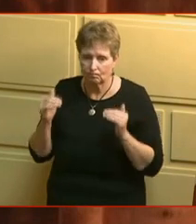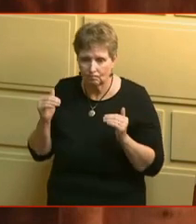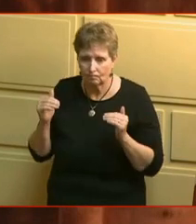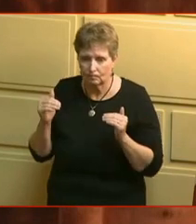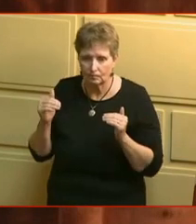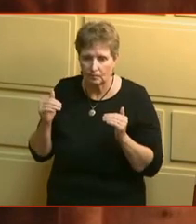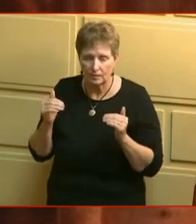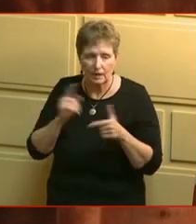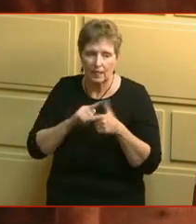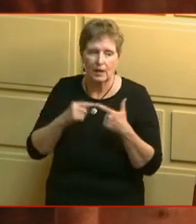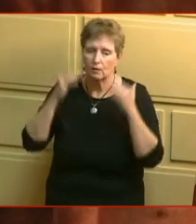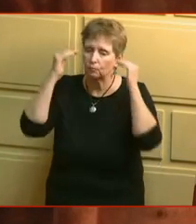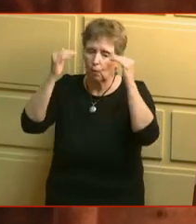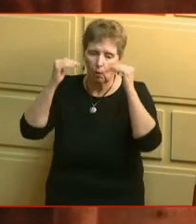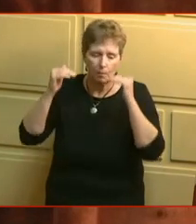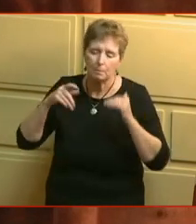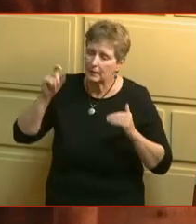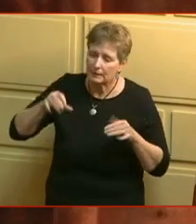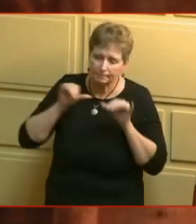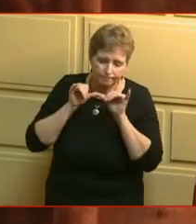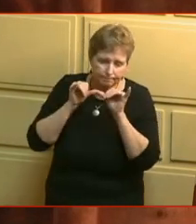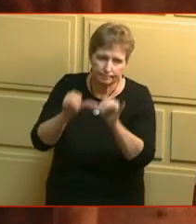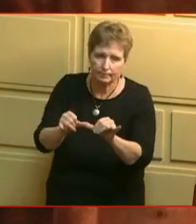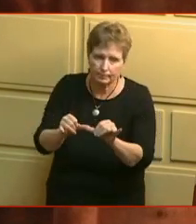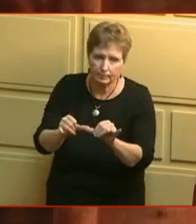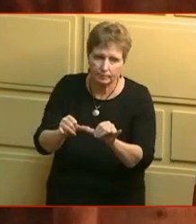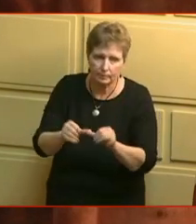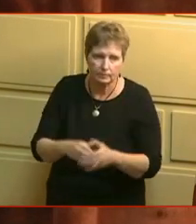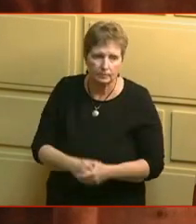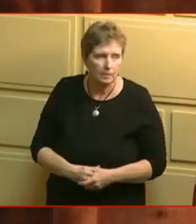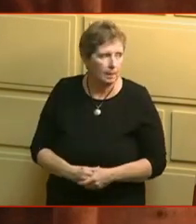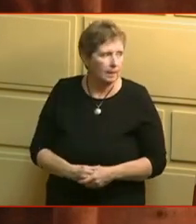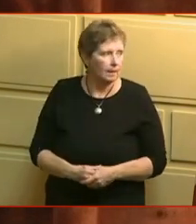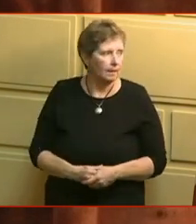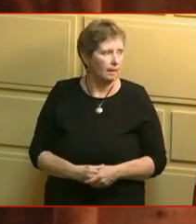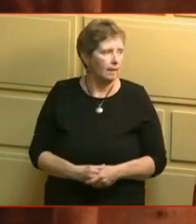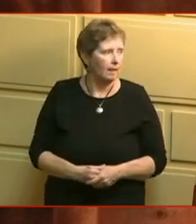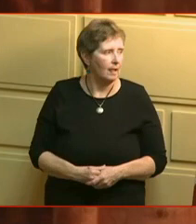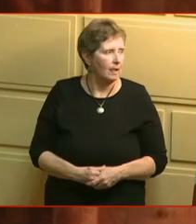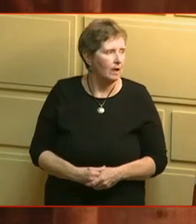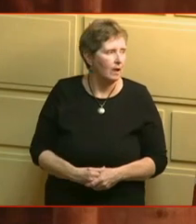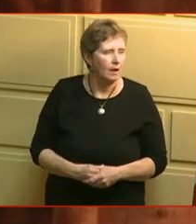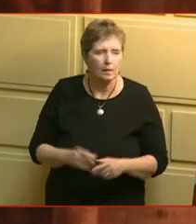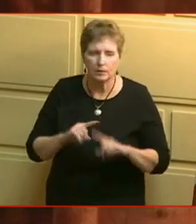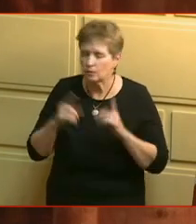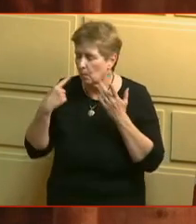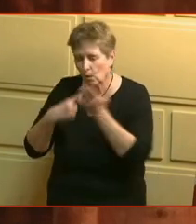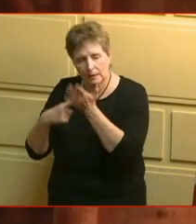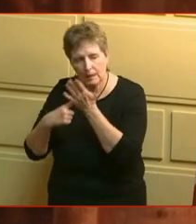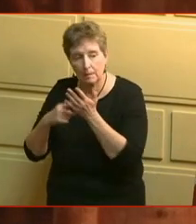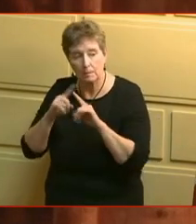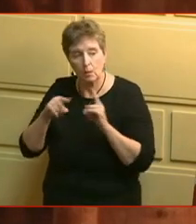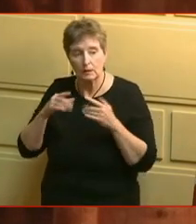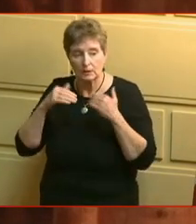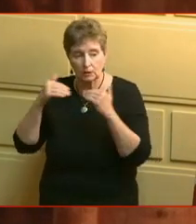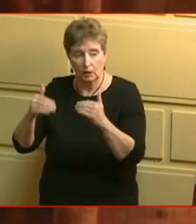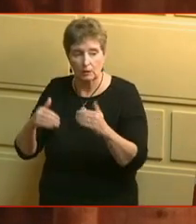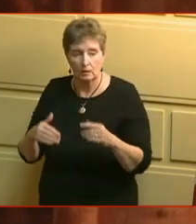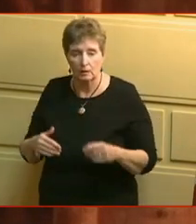then the roll call must continue at that point in time. By the present, there's no debate. But once a roll call has started,